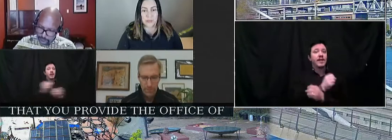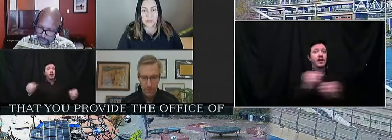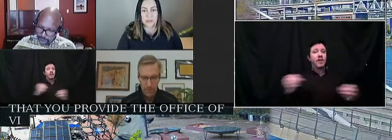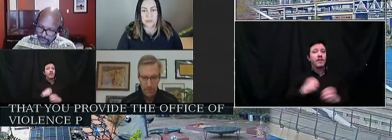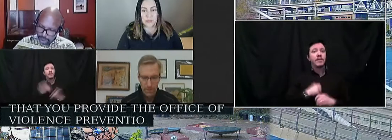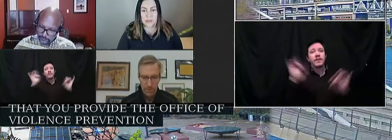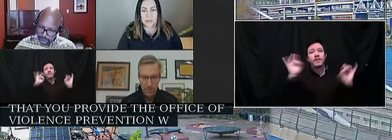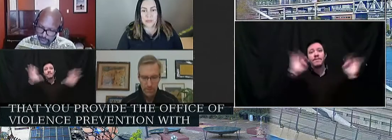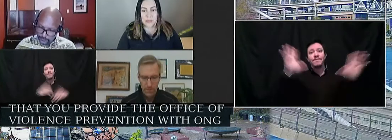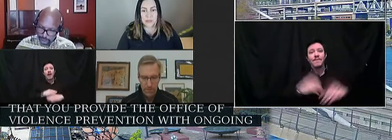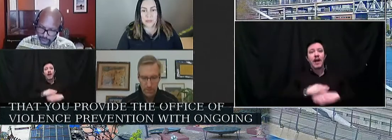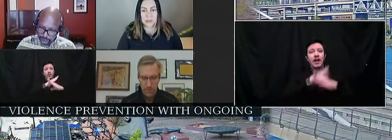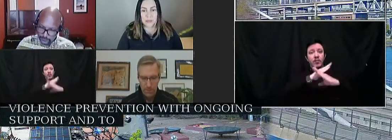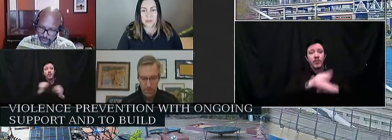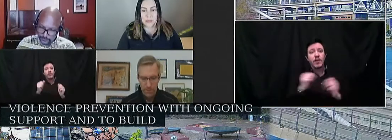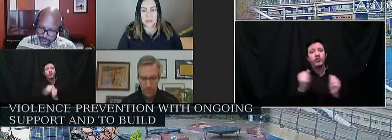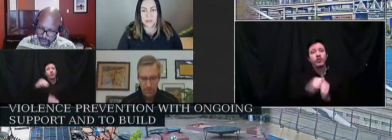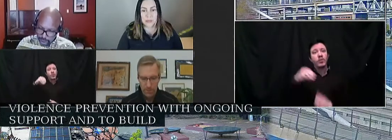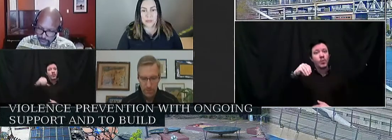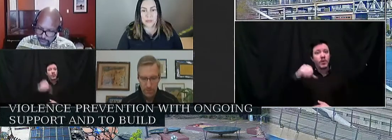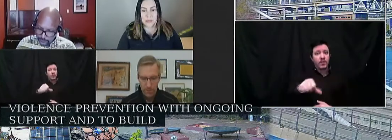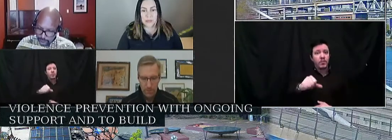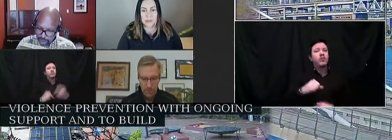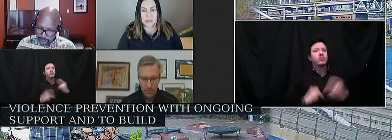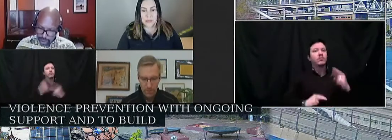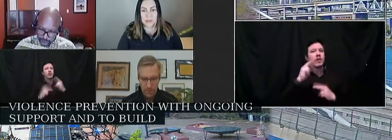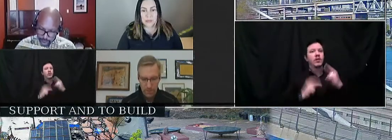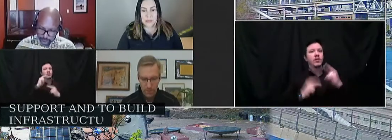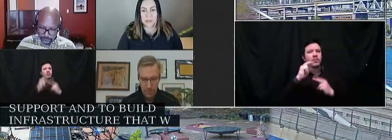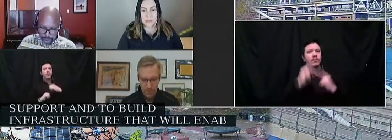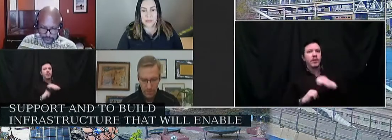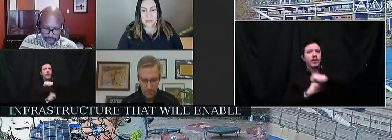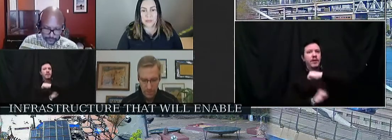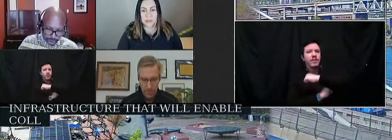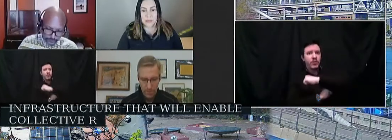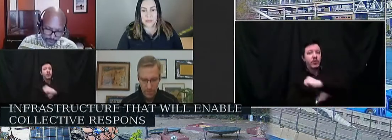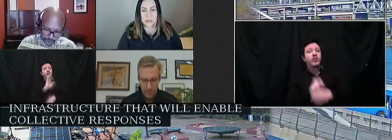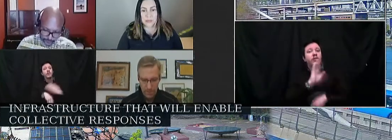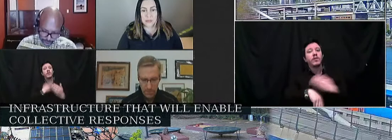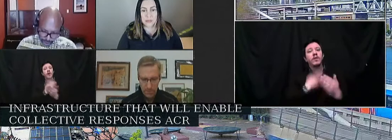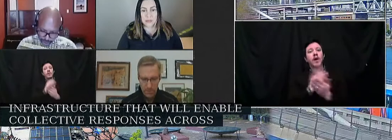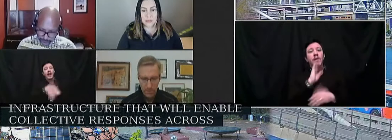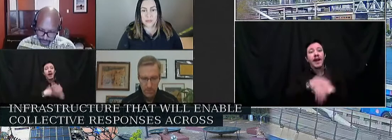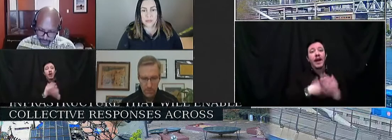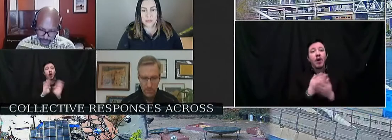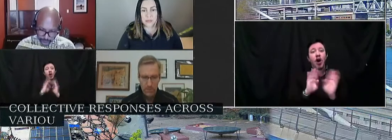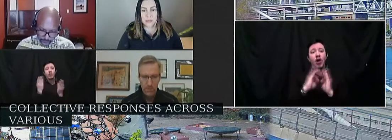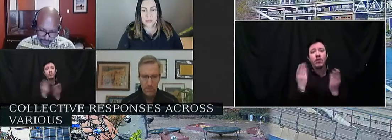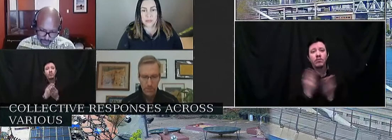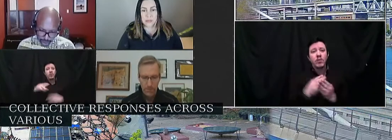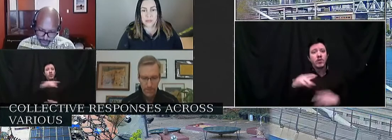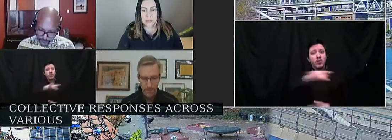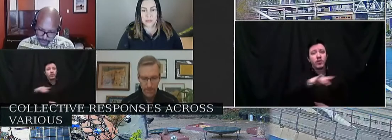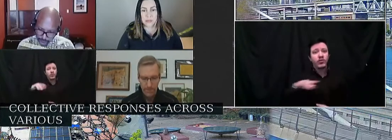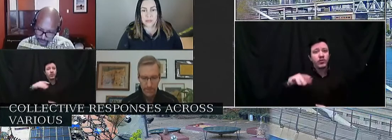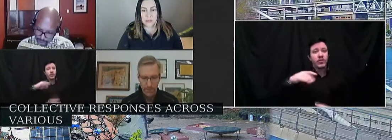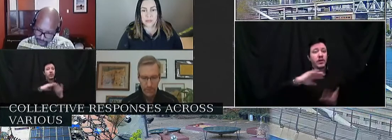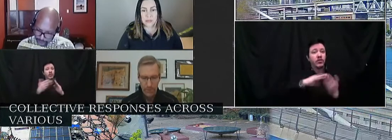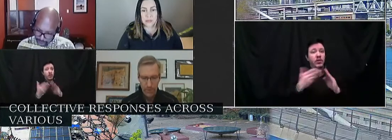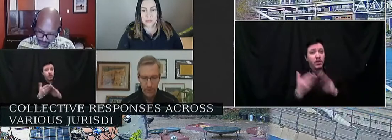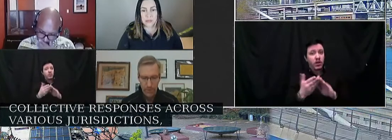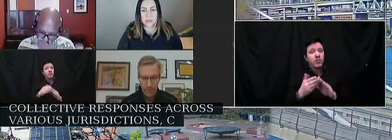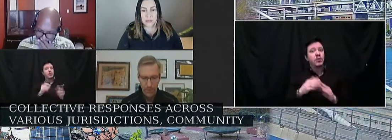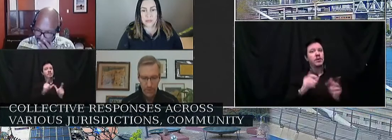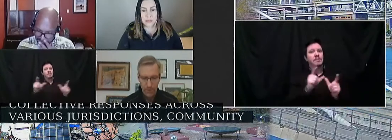and to build infrastructure that will enable collective responses across bureaus, jurisdictions, community-based organizations, and the community